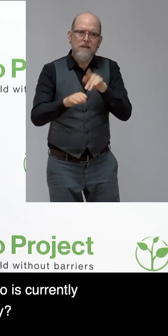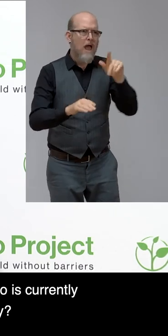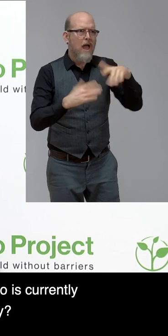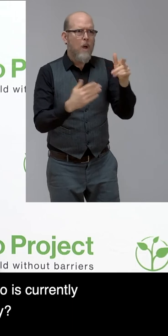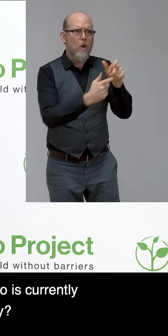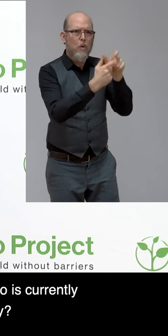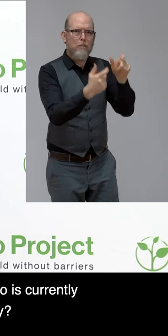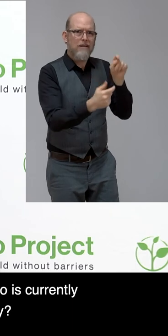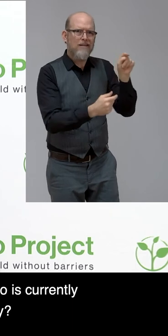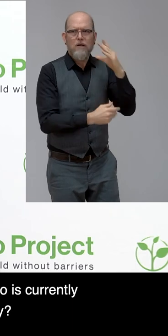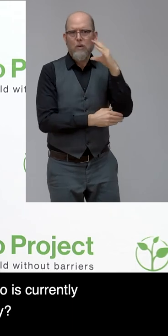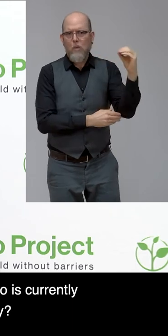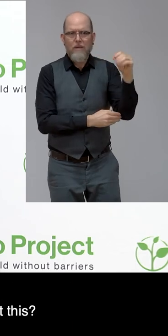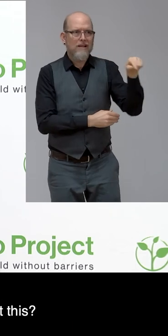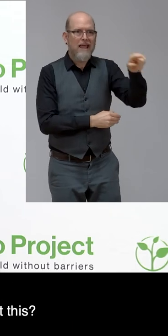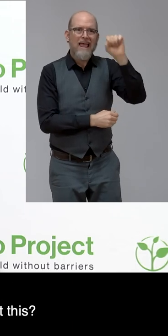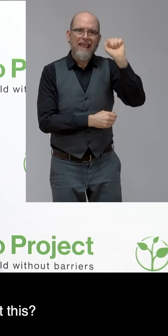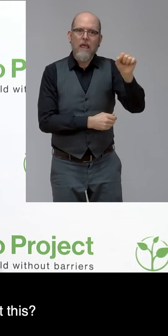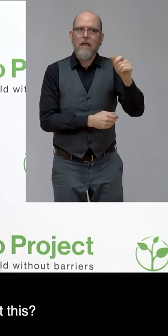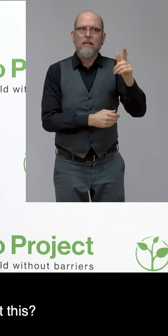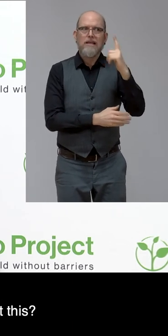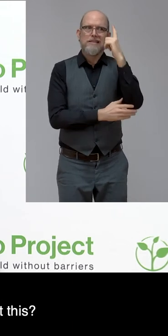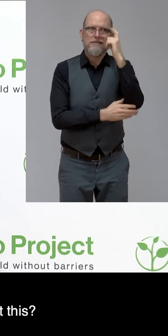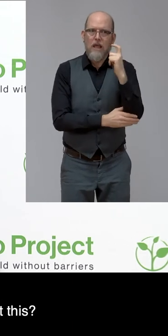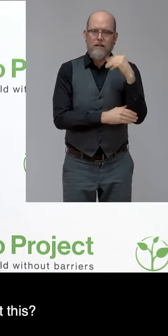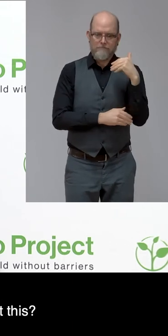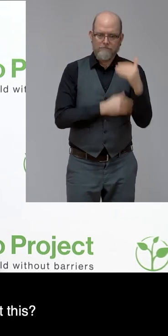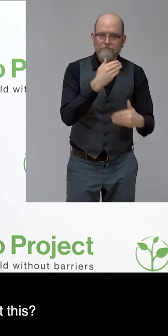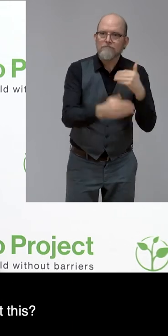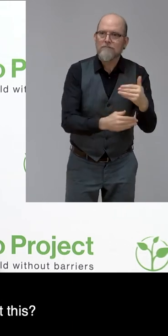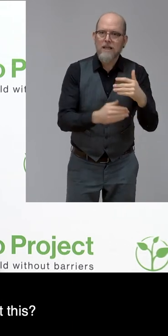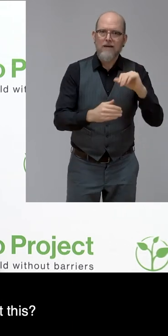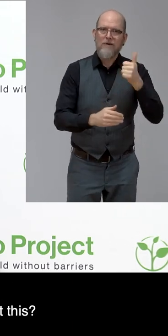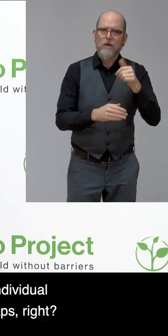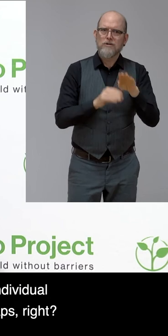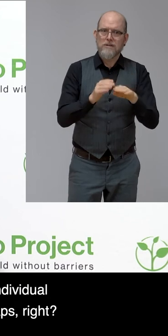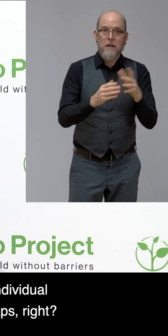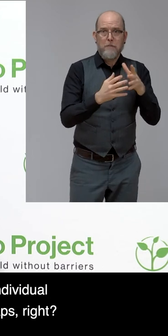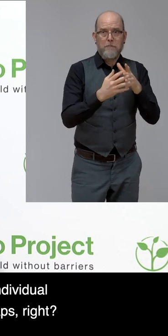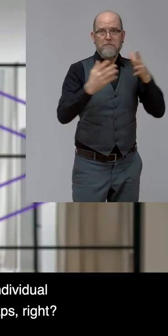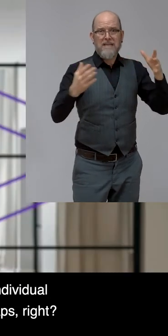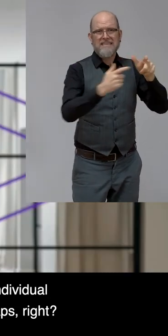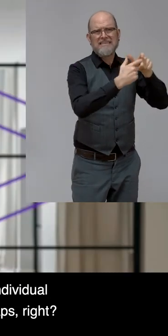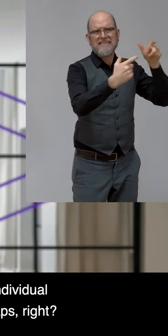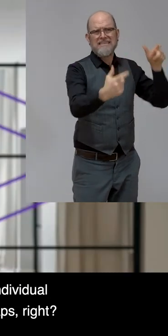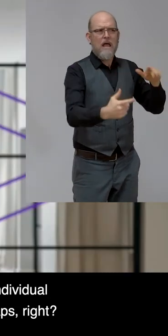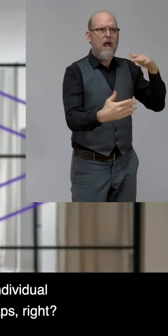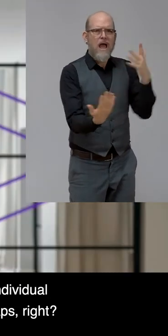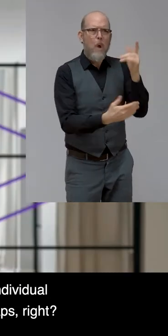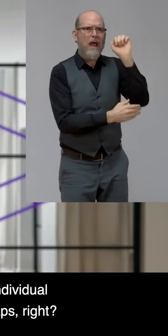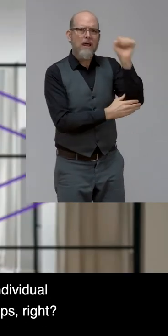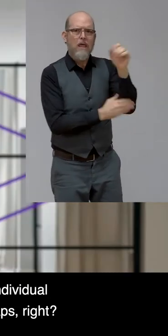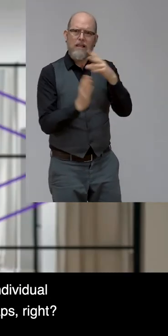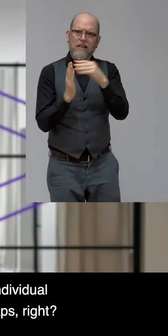this definitely long journey? How, how can someone in a larger company start this? Yeah. So,